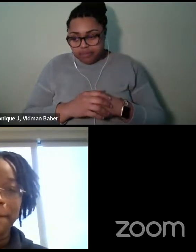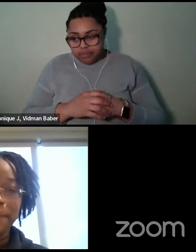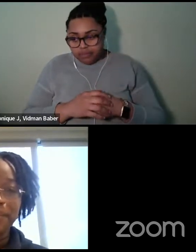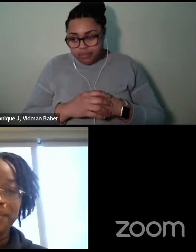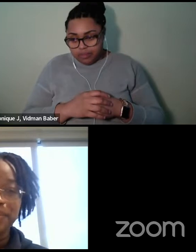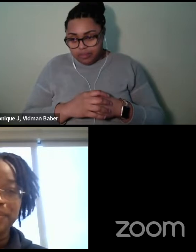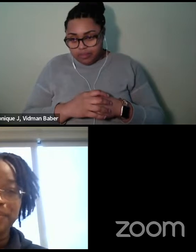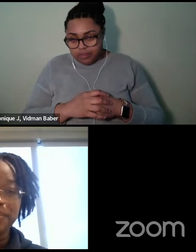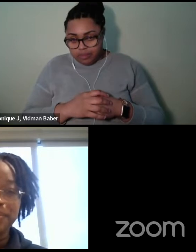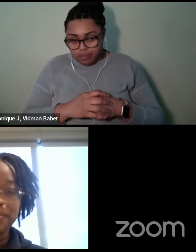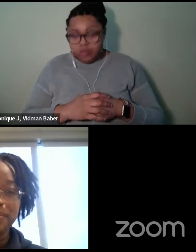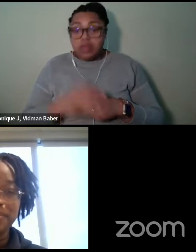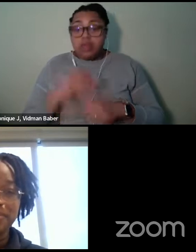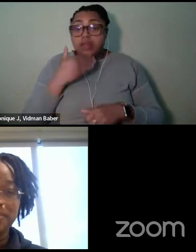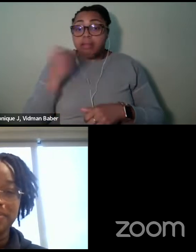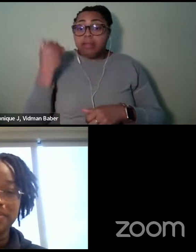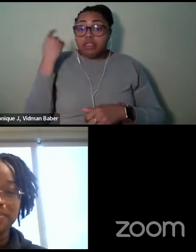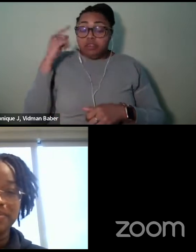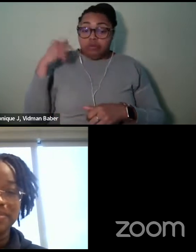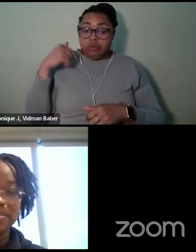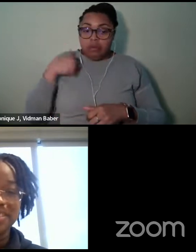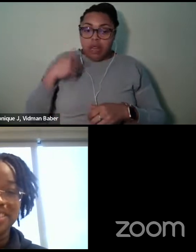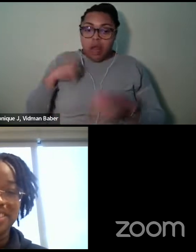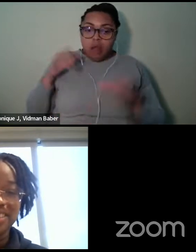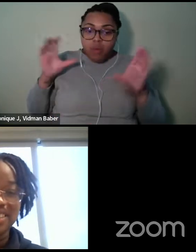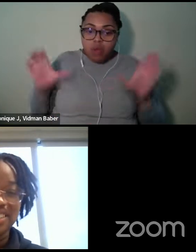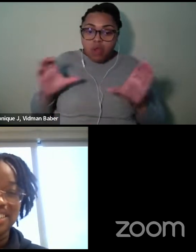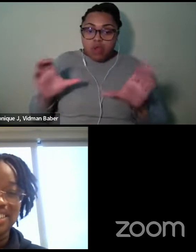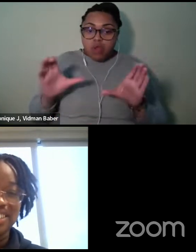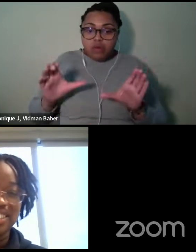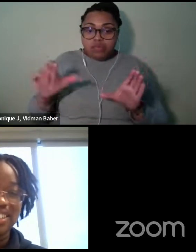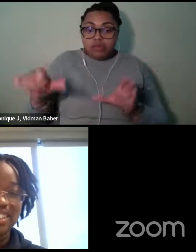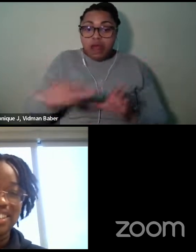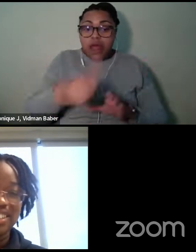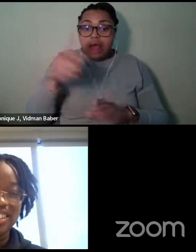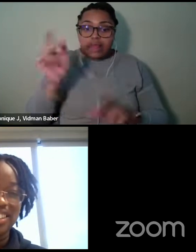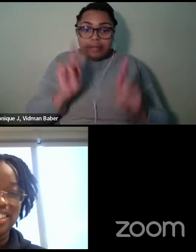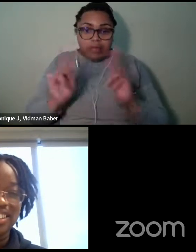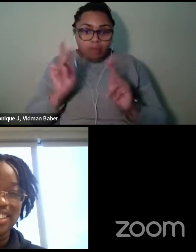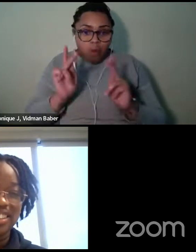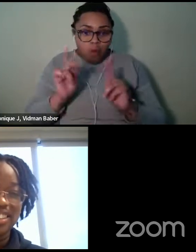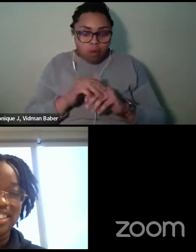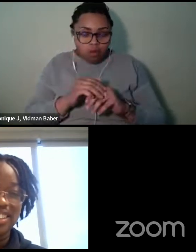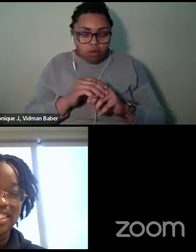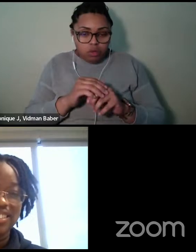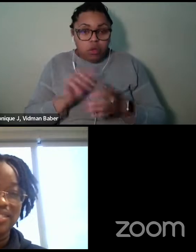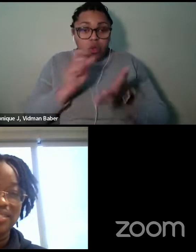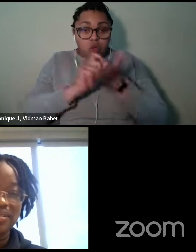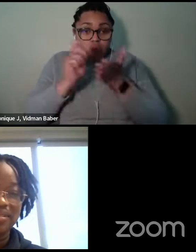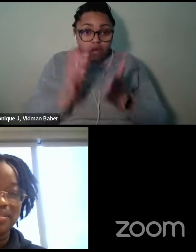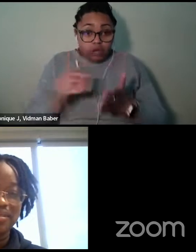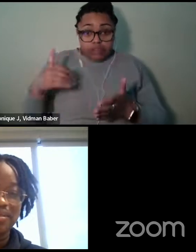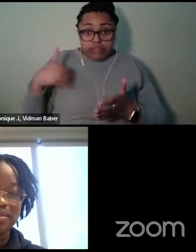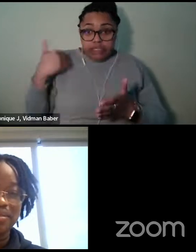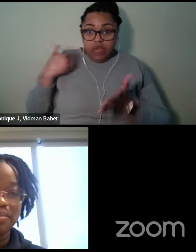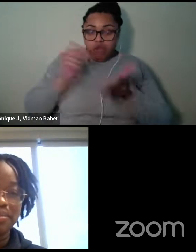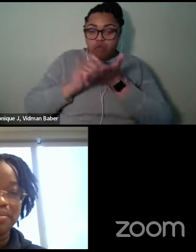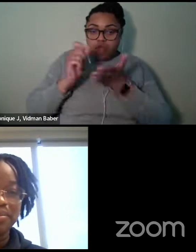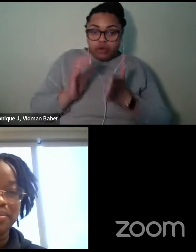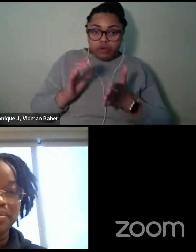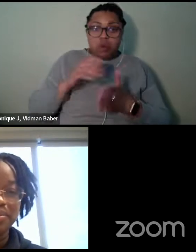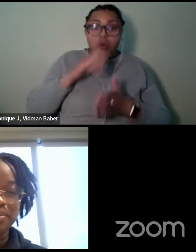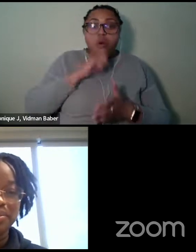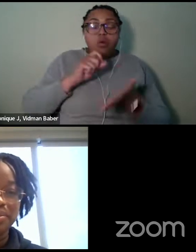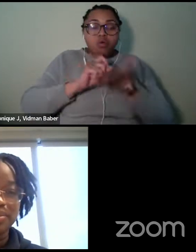to me, and I would encourage this of other, uh, writers, young writers and old writers is